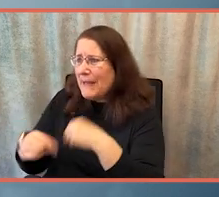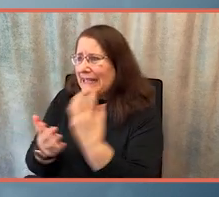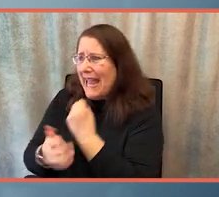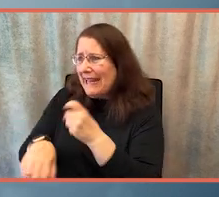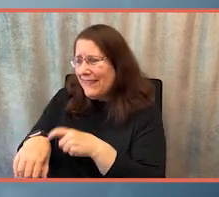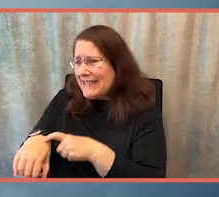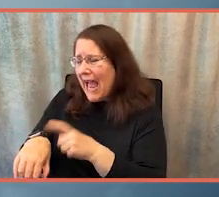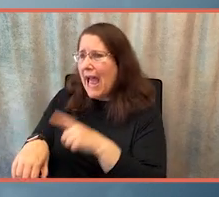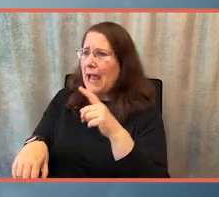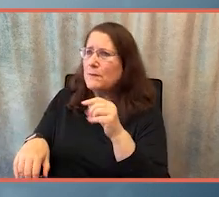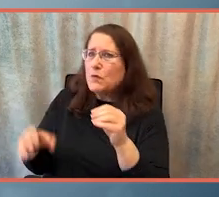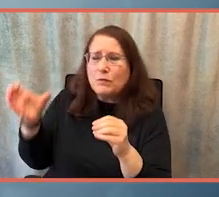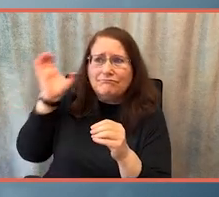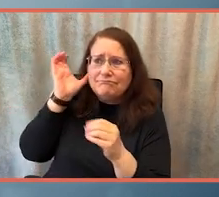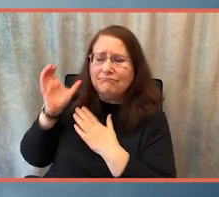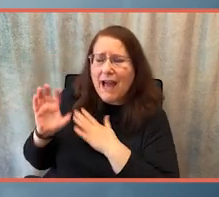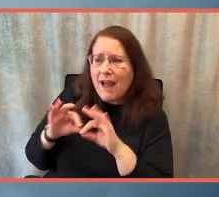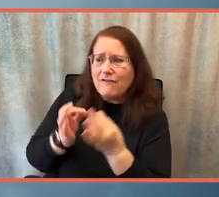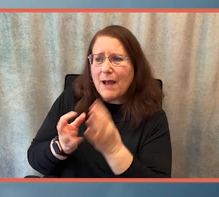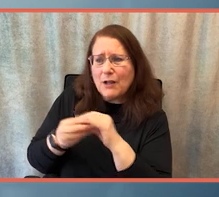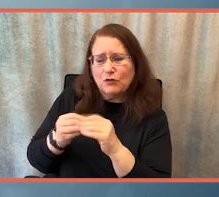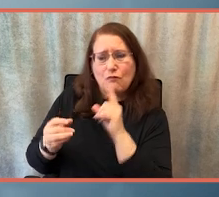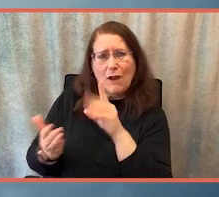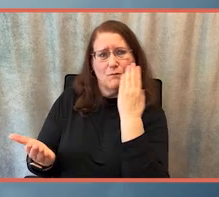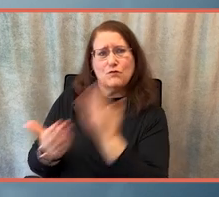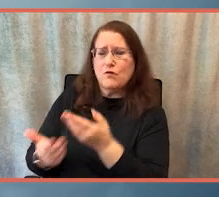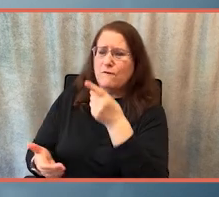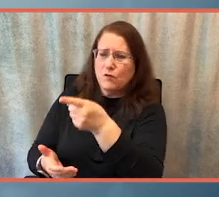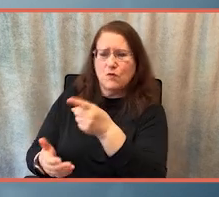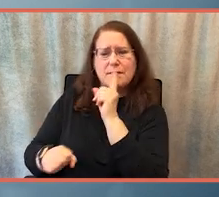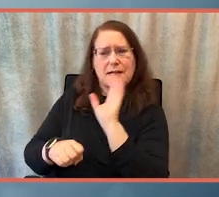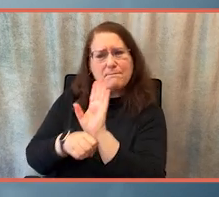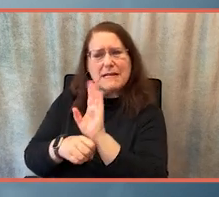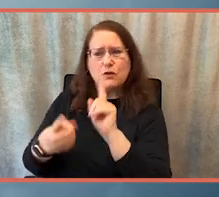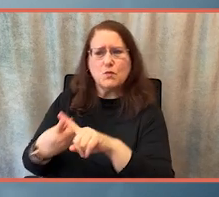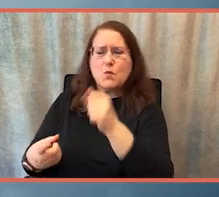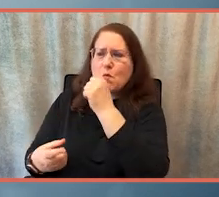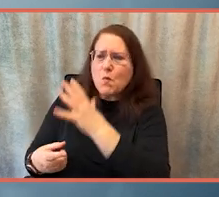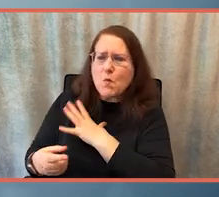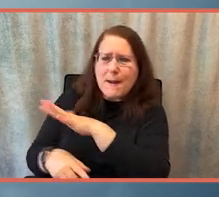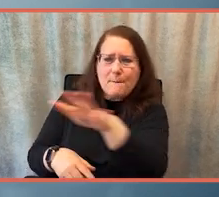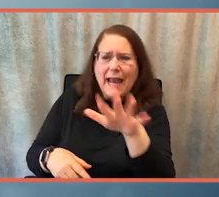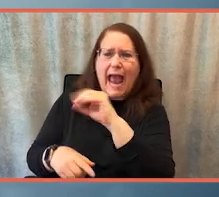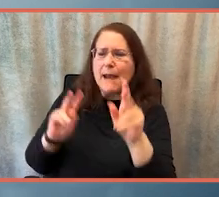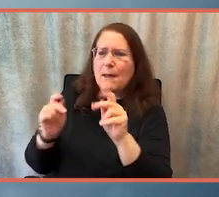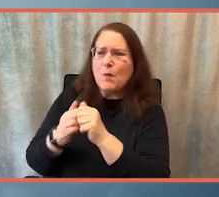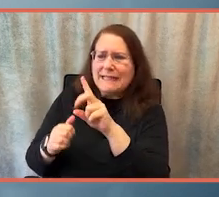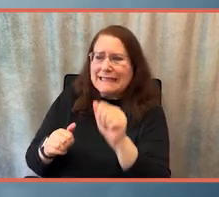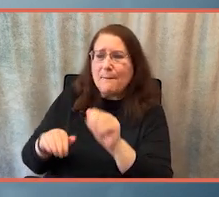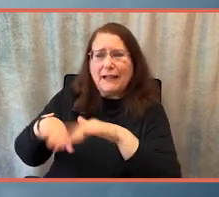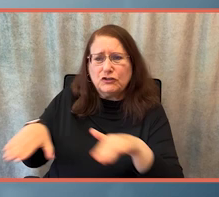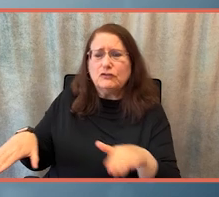hear my family's story. It really shows your commitment to women and people with disabilities, children